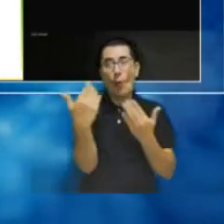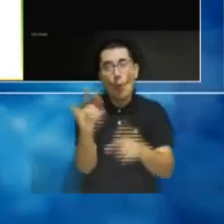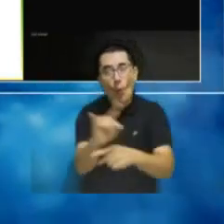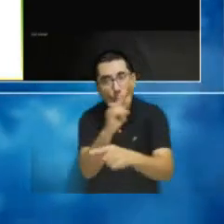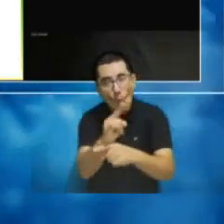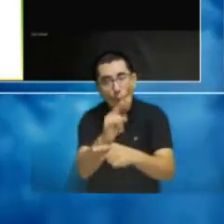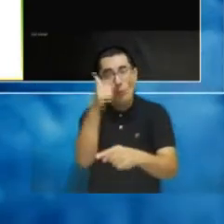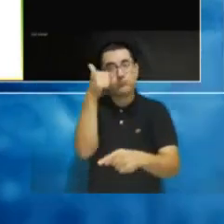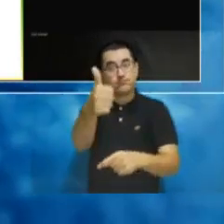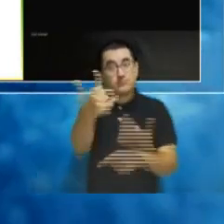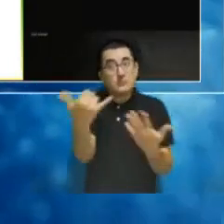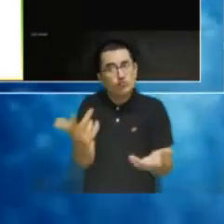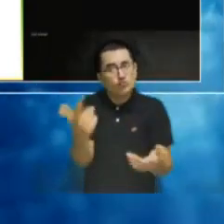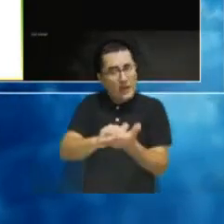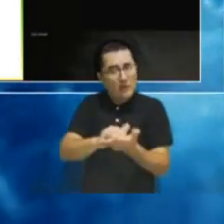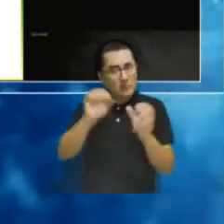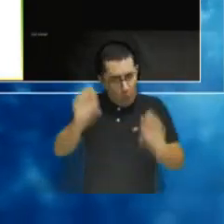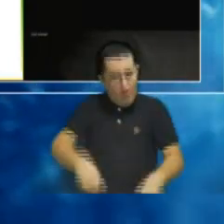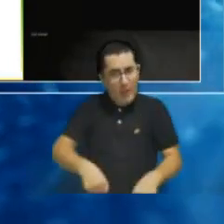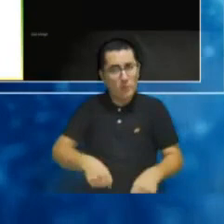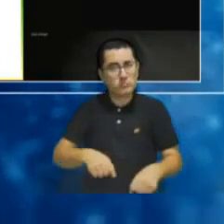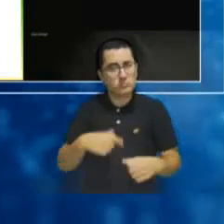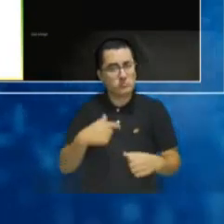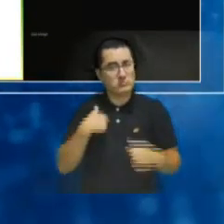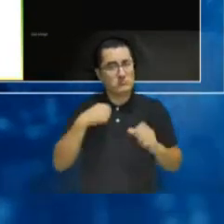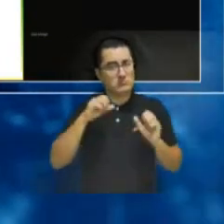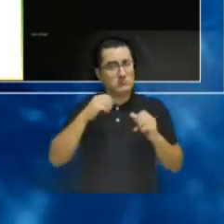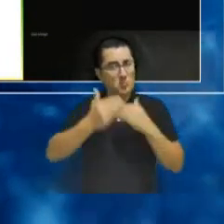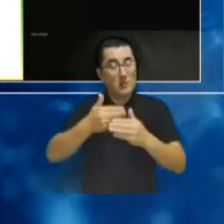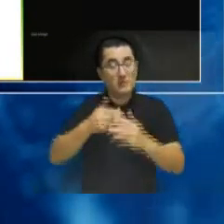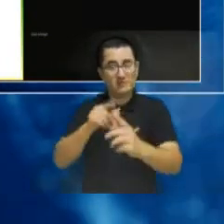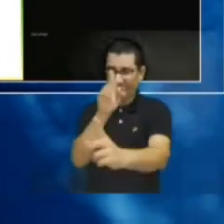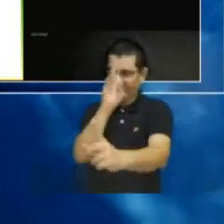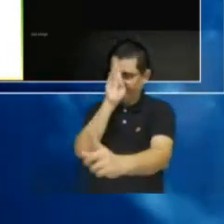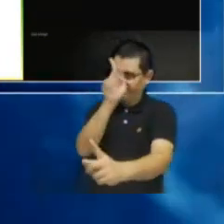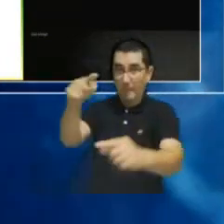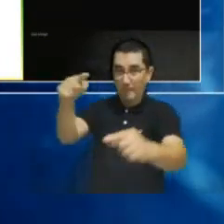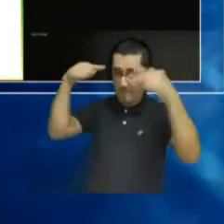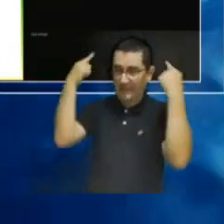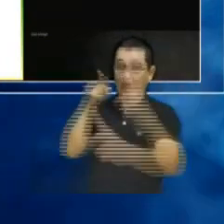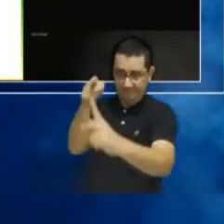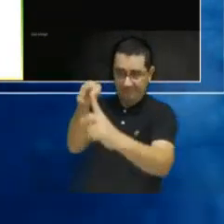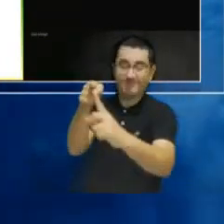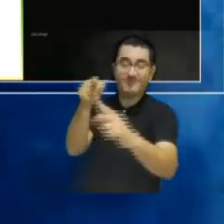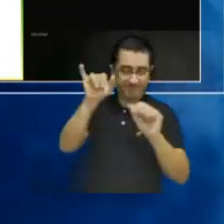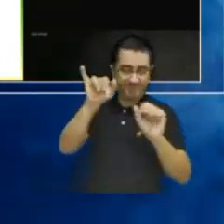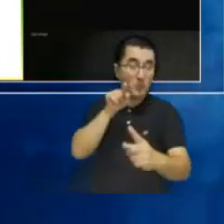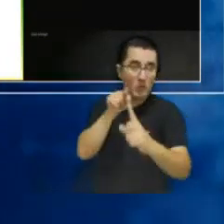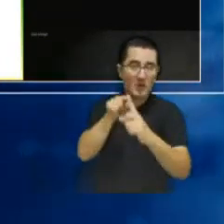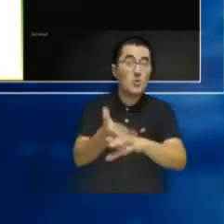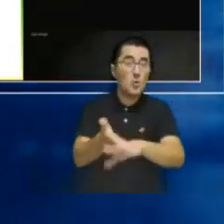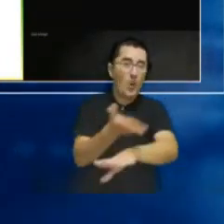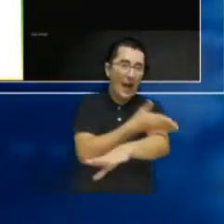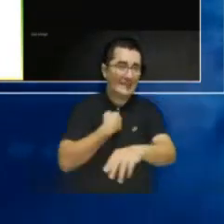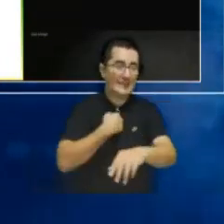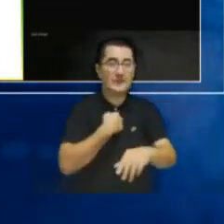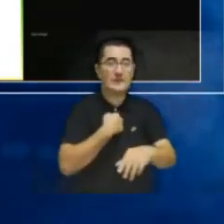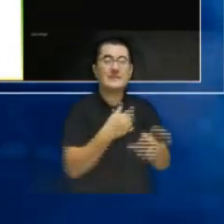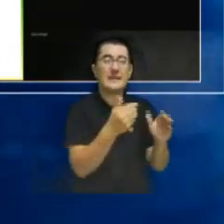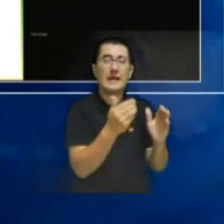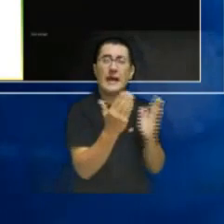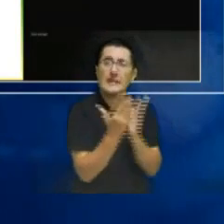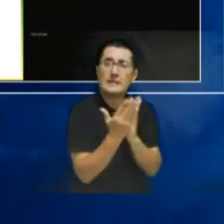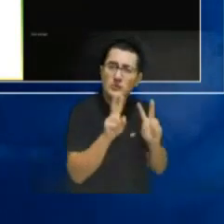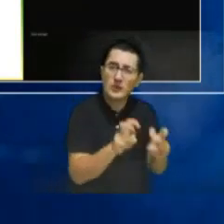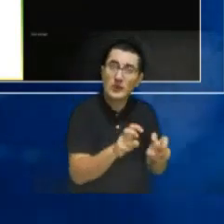best use for them. We want to achieve what we want. We need to go in that direction. And here the basic message is the IDPN, the